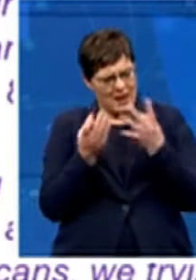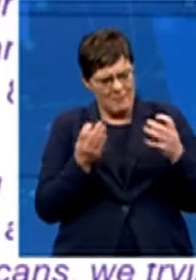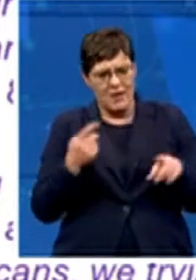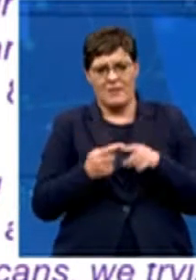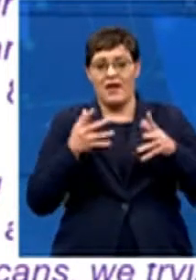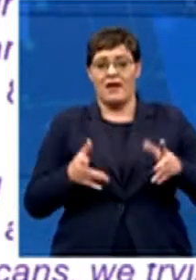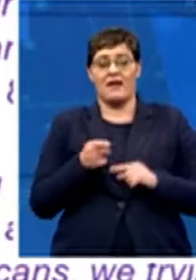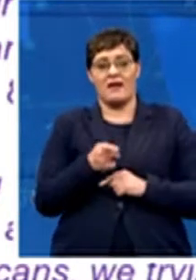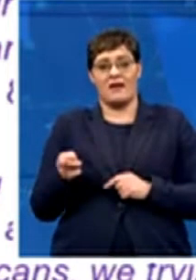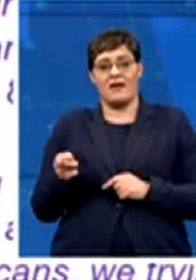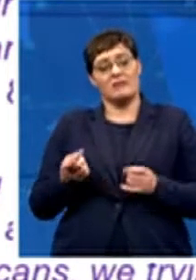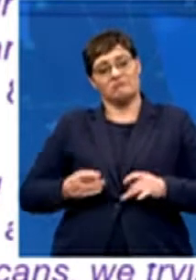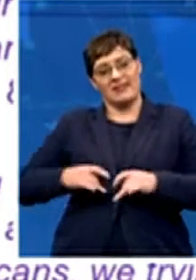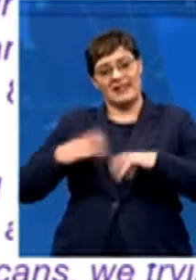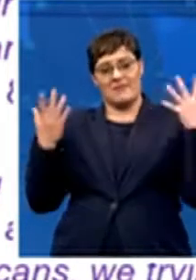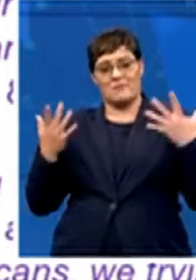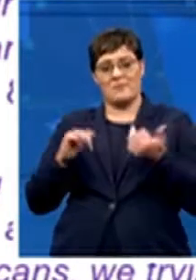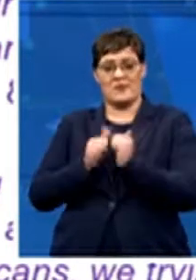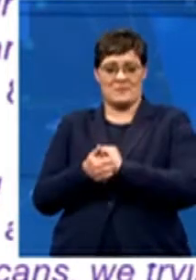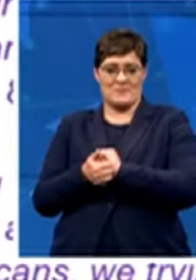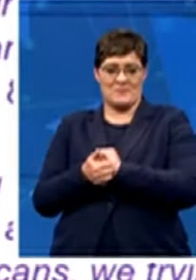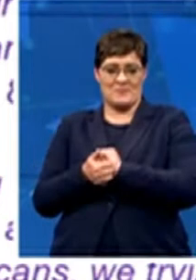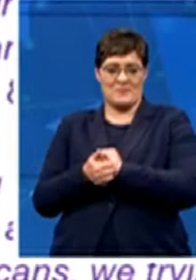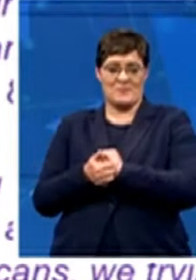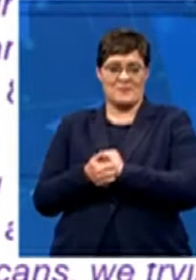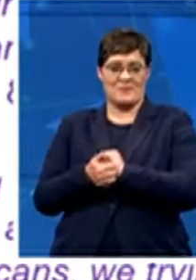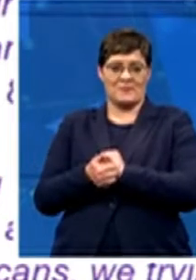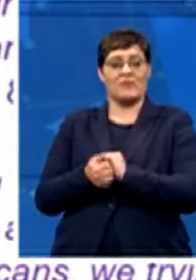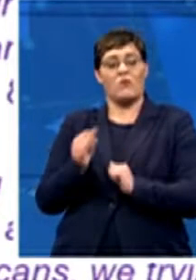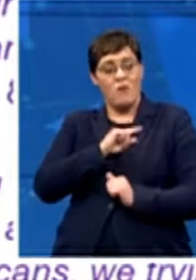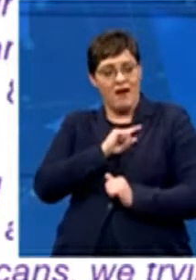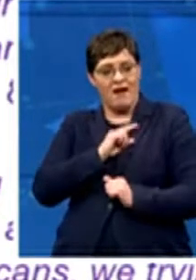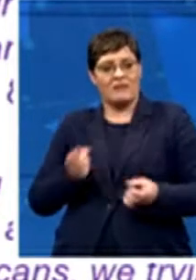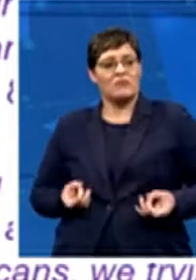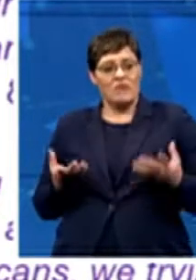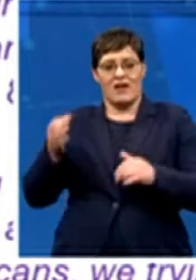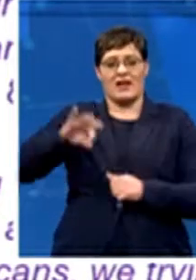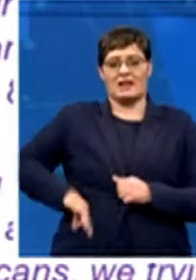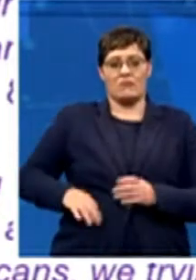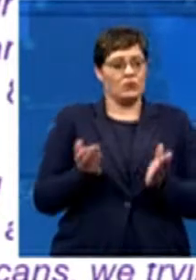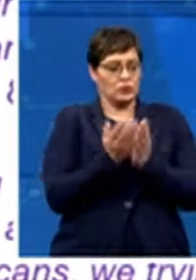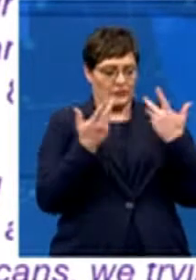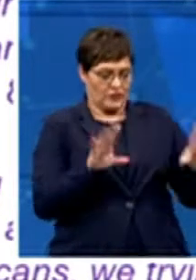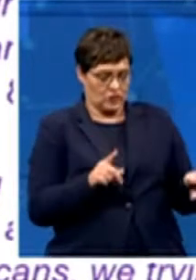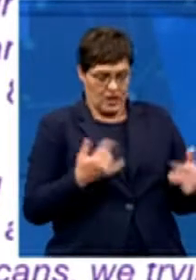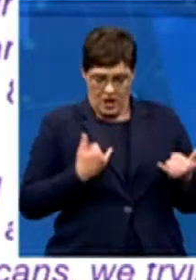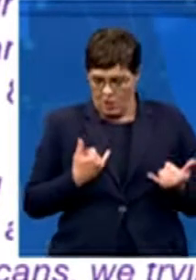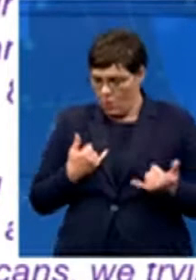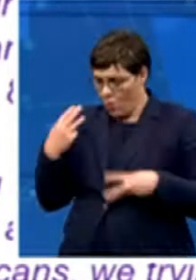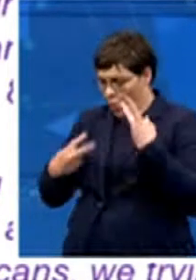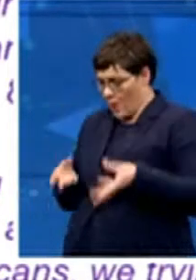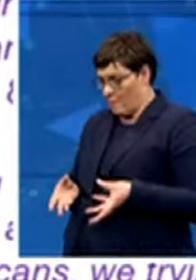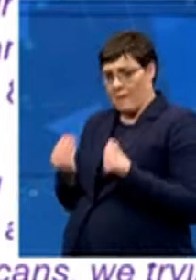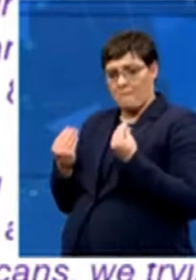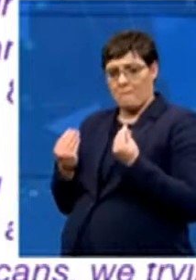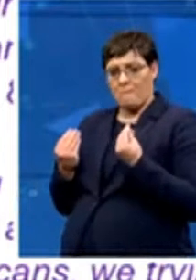in order to provide an income. They've now finished their school and they have to sort of get a job. And many families say to them, now it's time